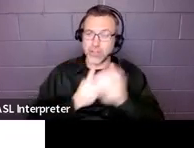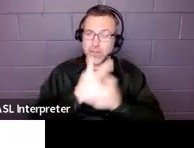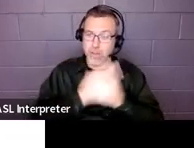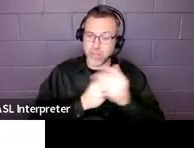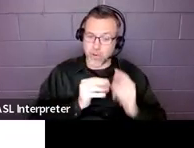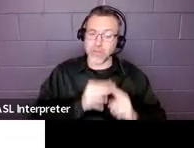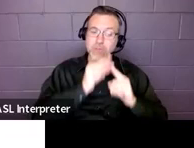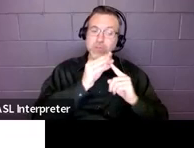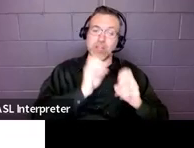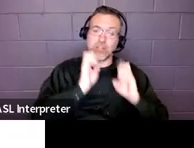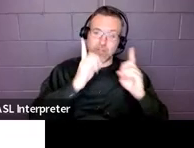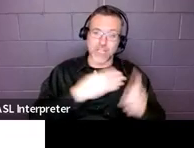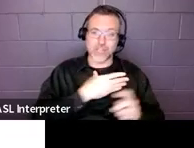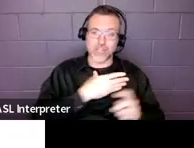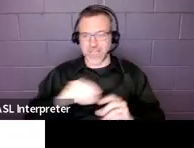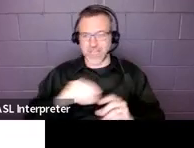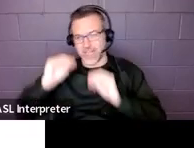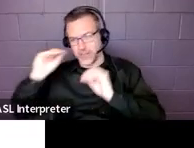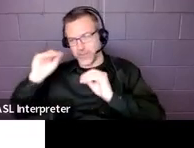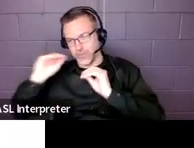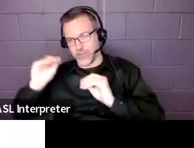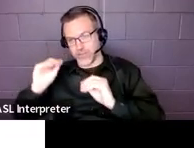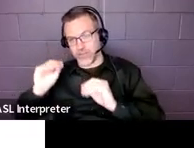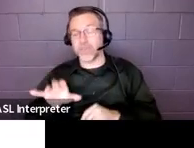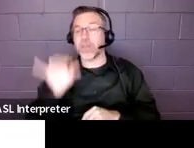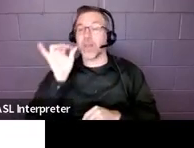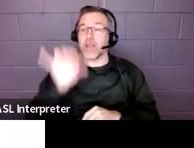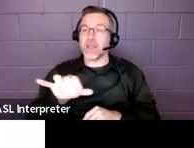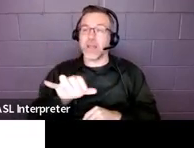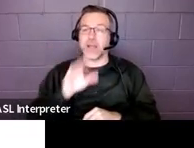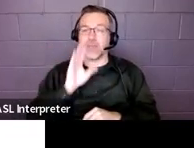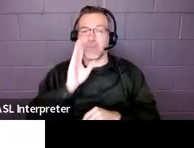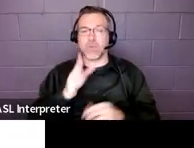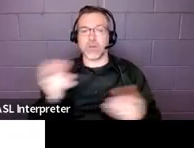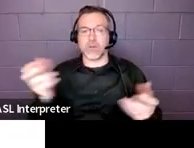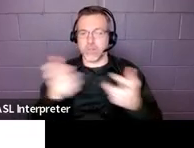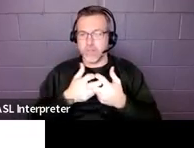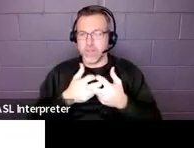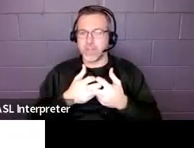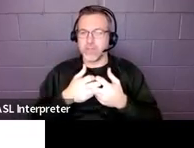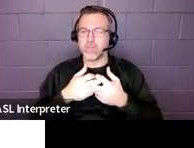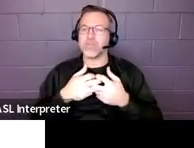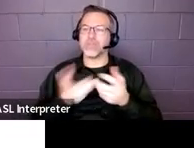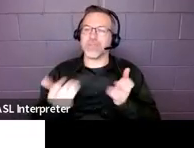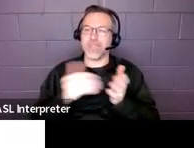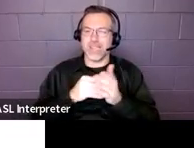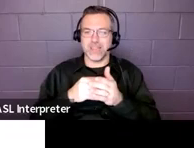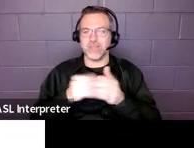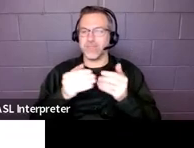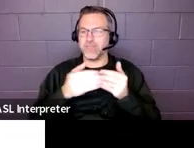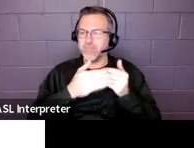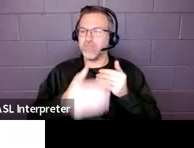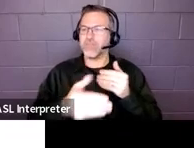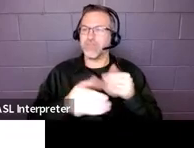as needed. And that would coincide with the duration of the IEP.